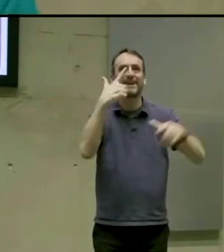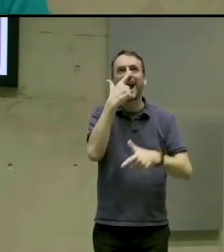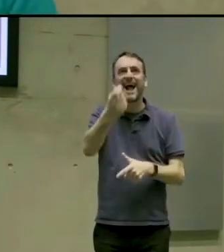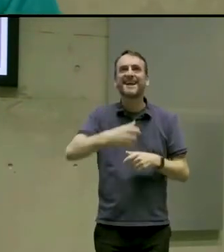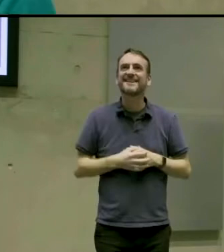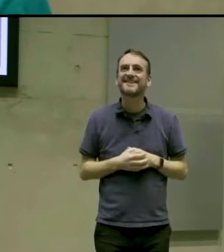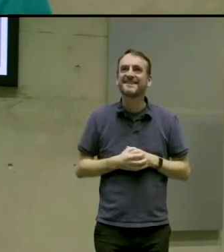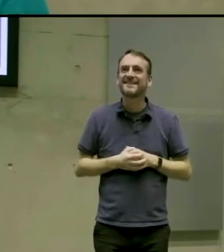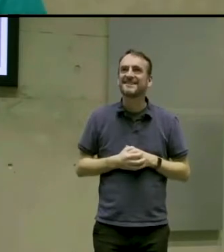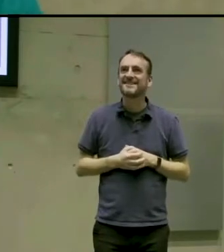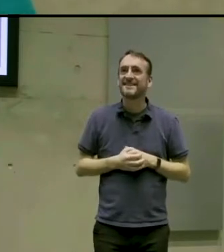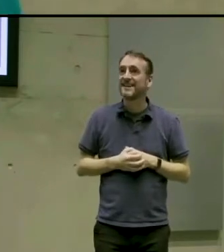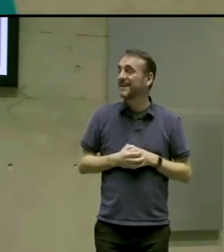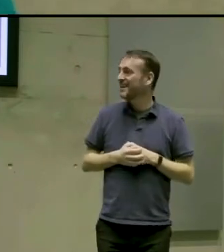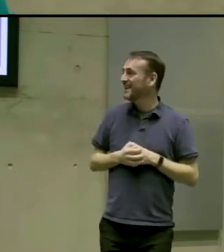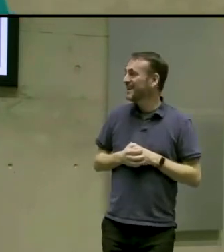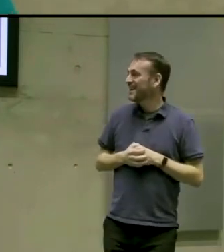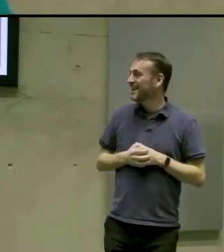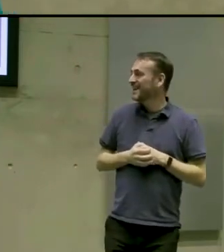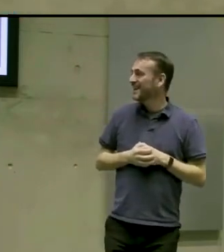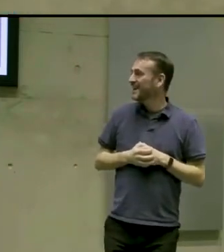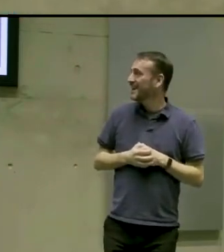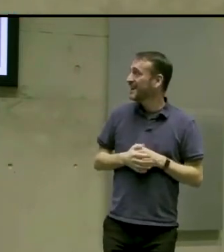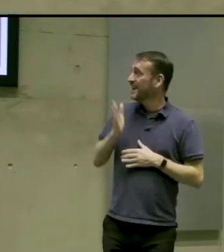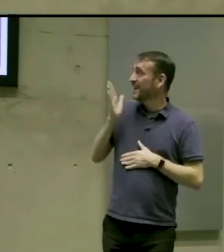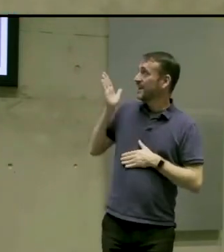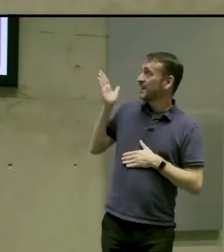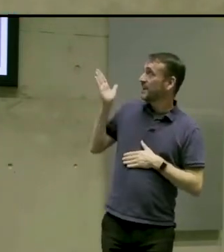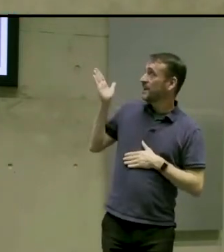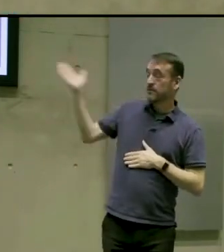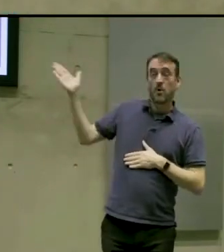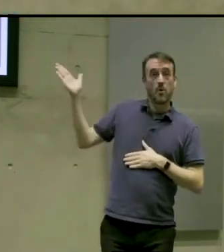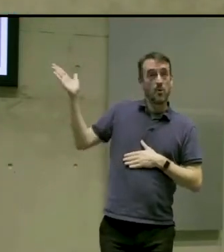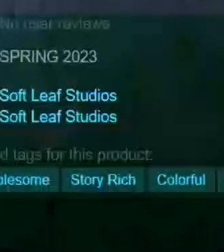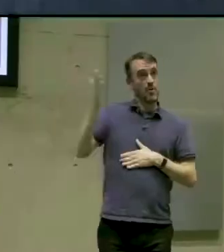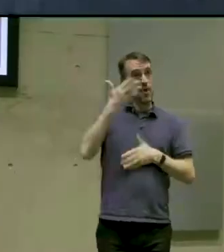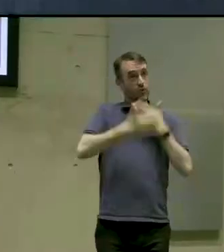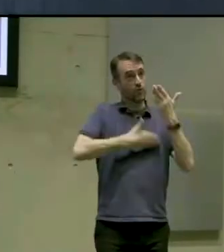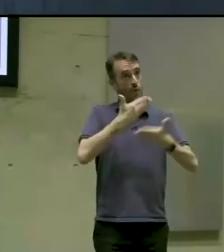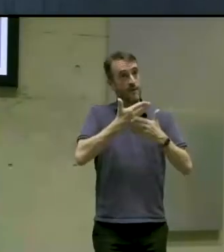And lastly, Stories of Blossom is on Steam and